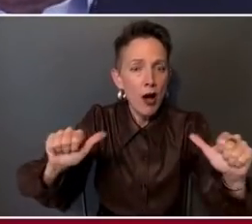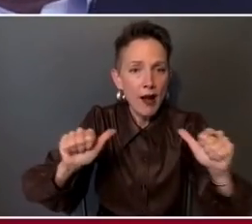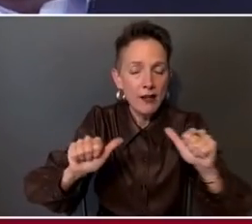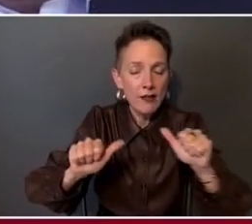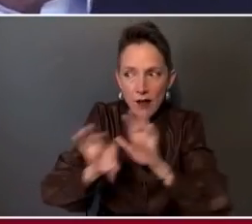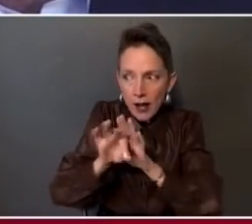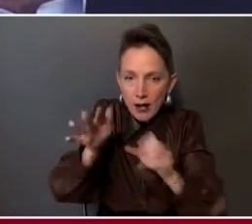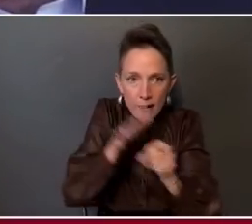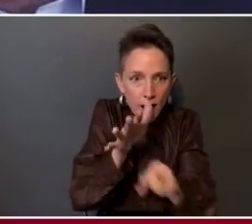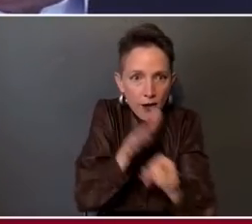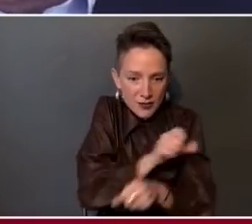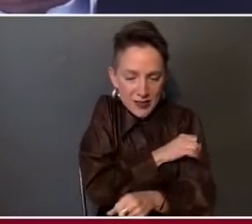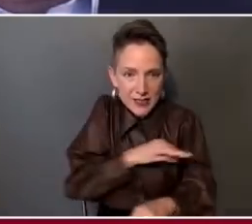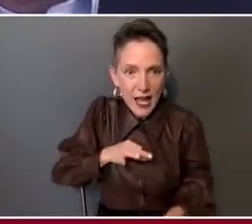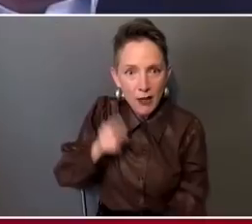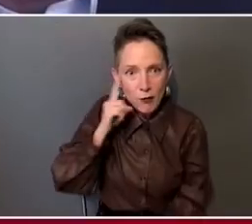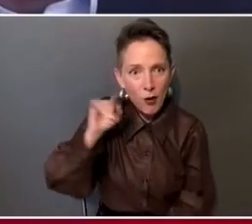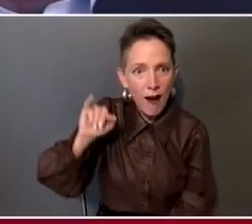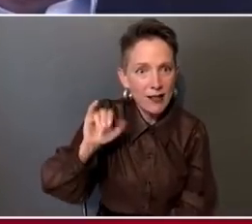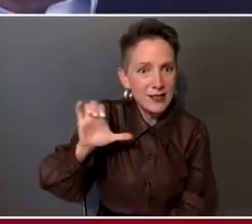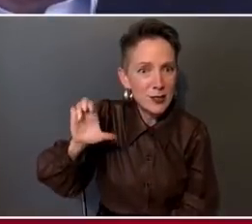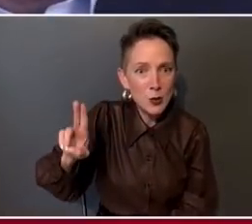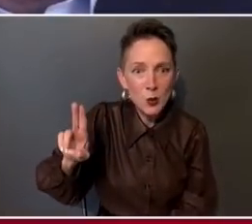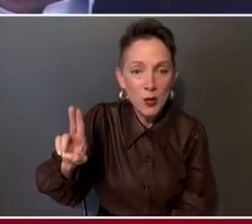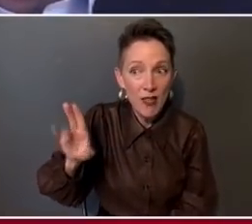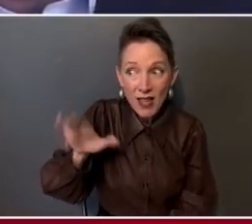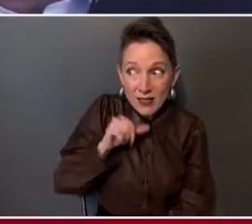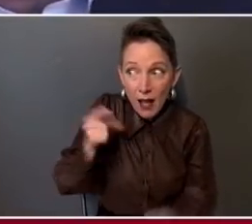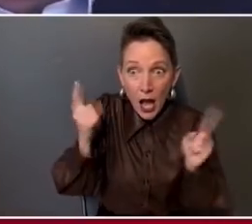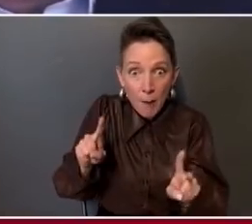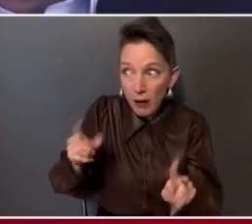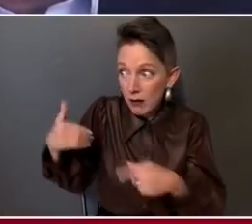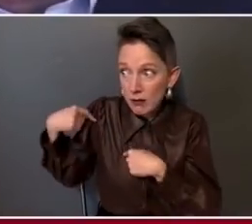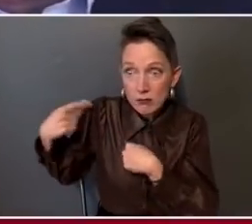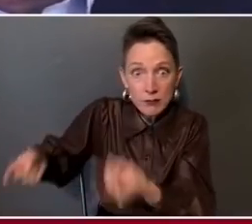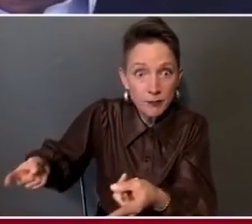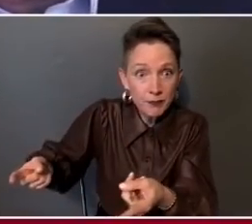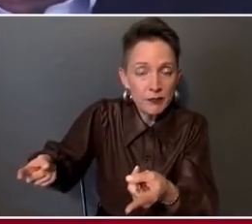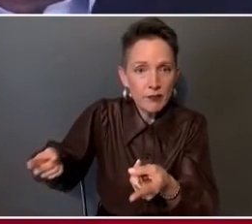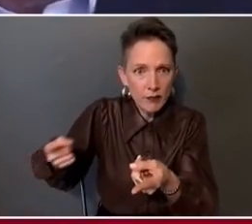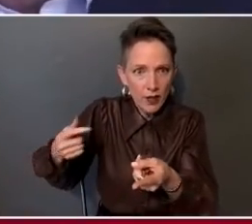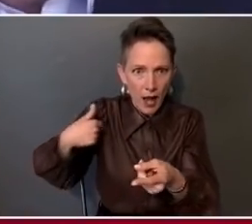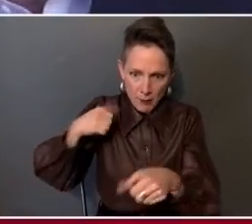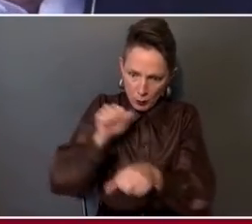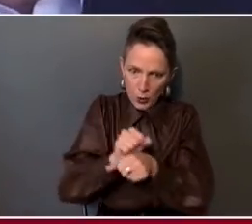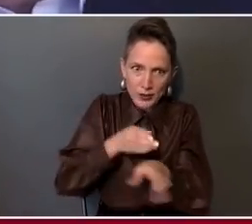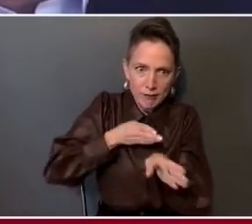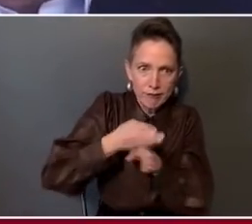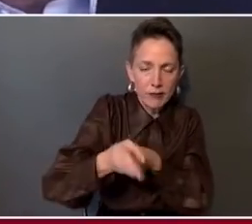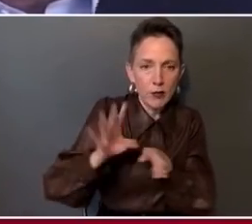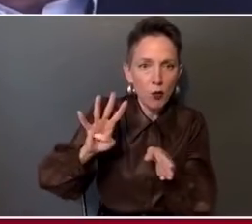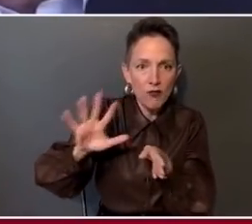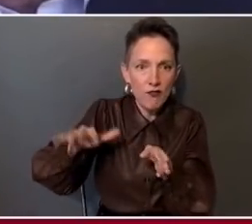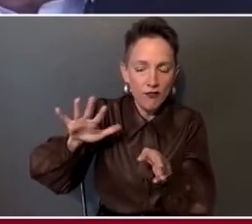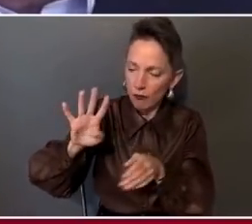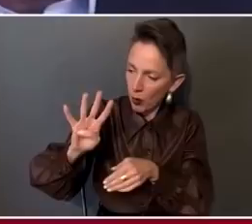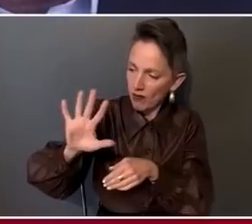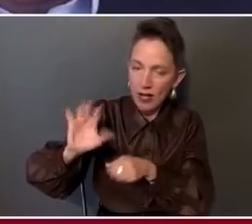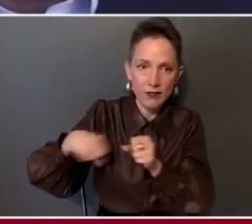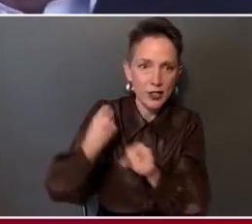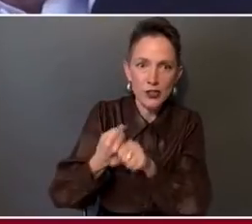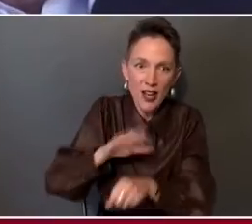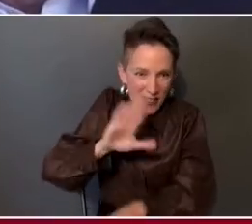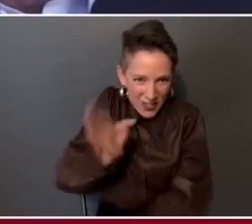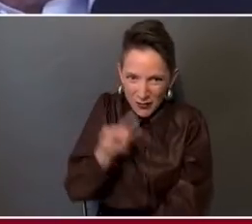units. That hadn't happened before, you know, in 45 years in the business that I've been in, I've never seen that before, even with HIV.